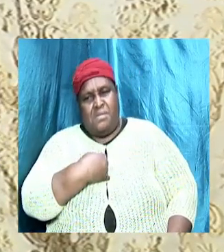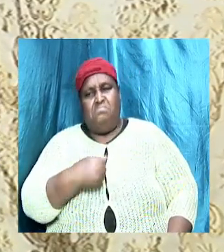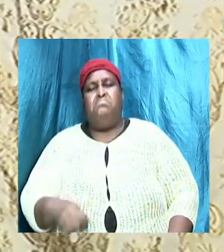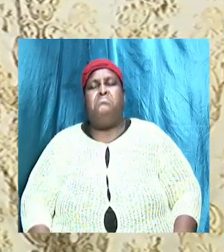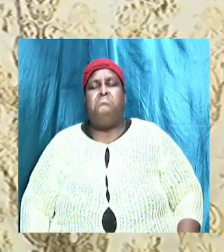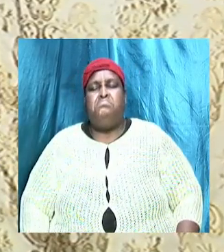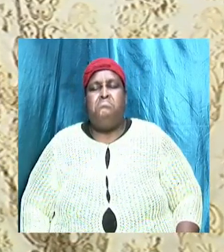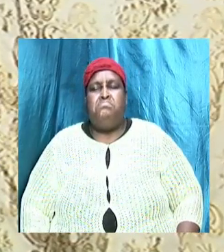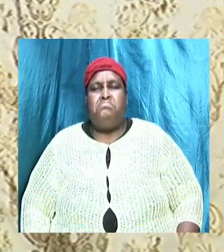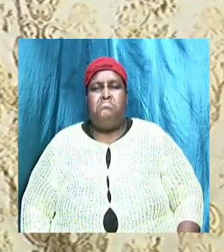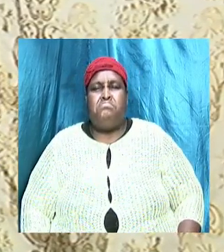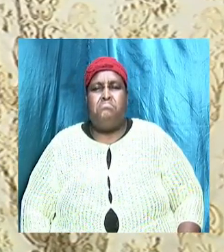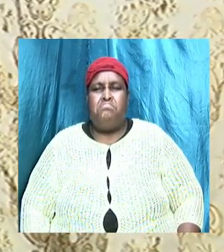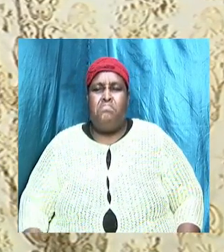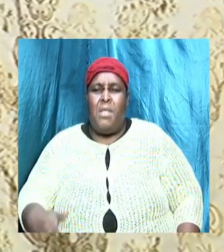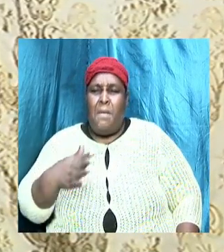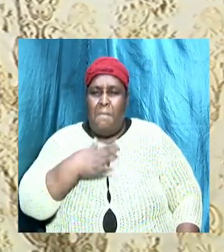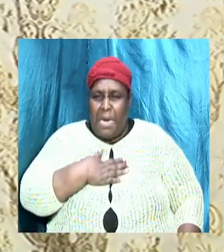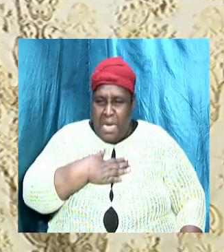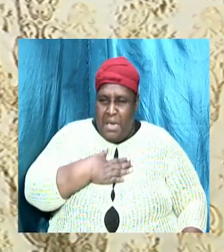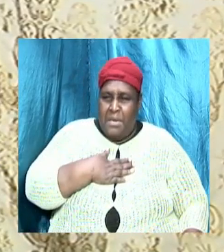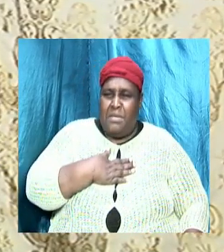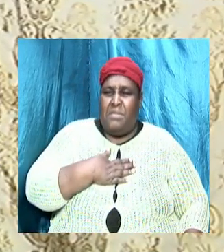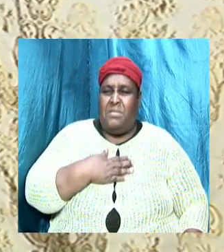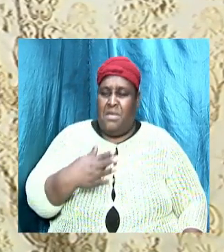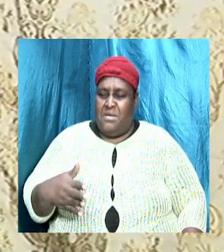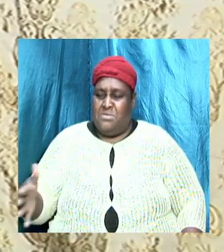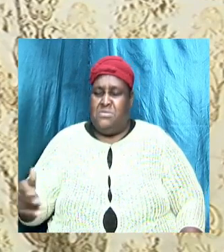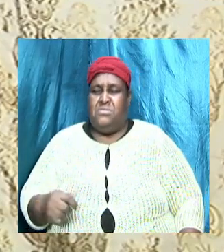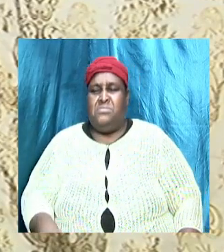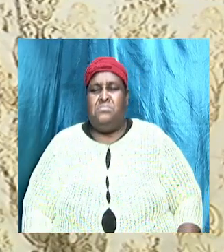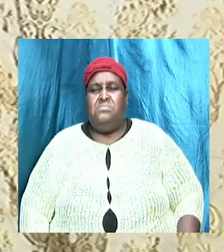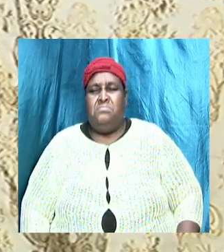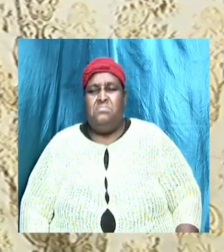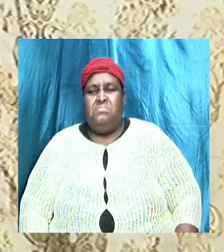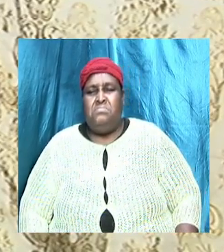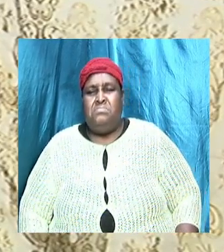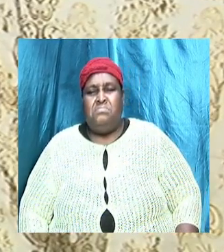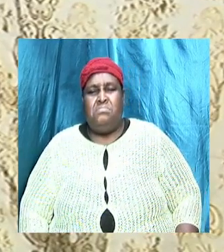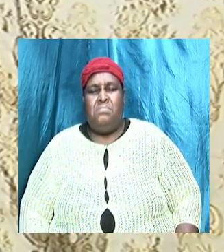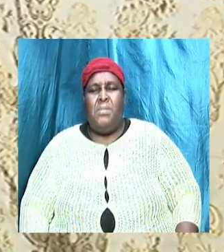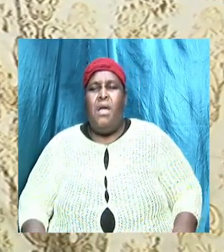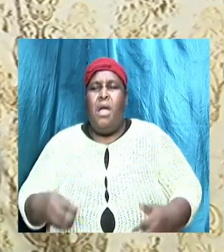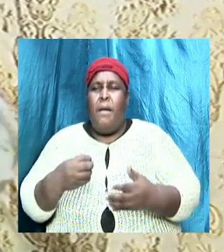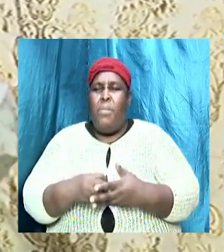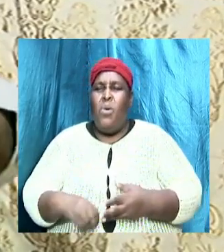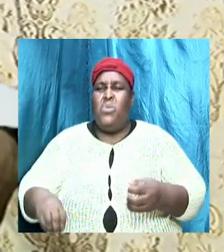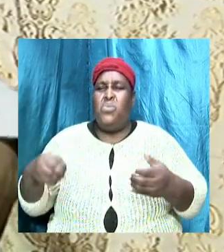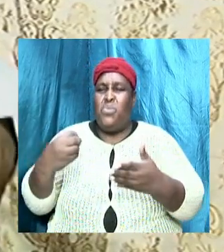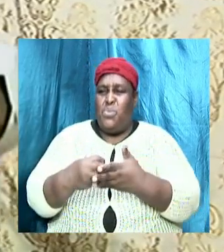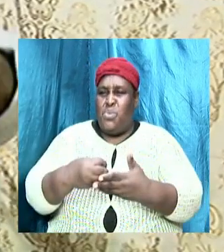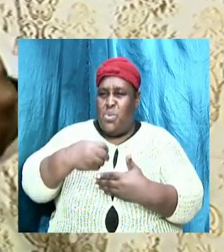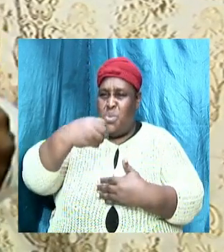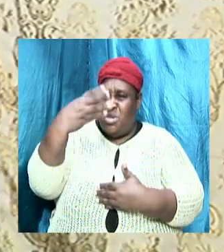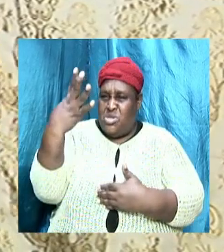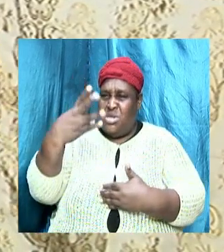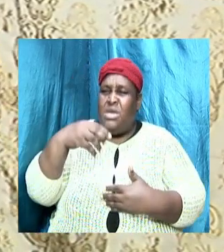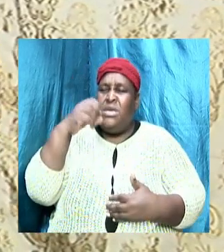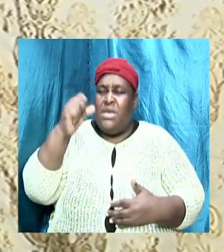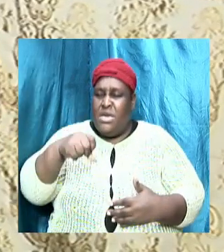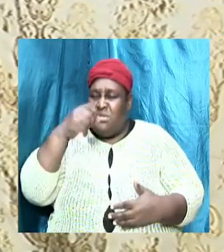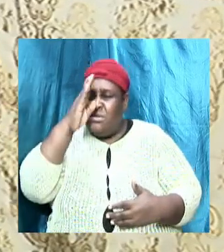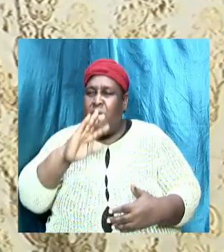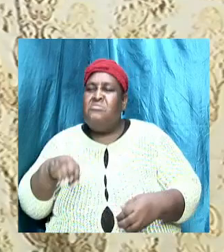it is about my asset it is about wealth yes God is going to give you